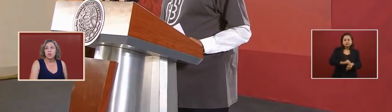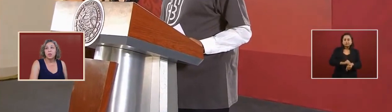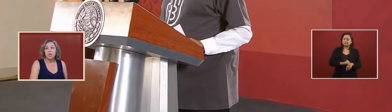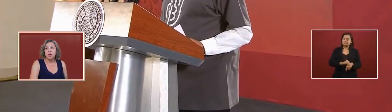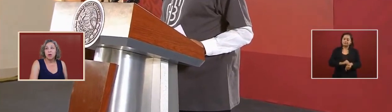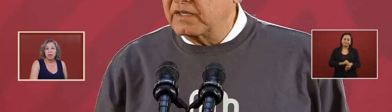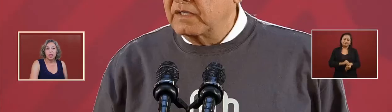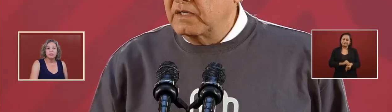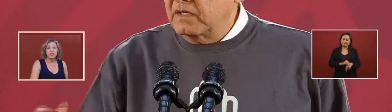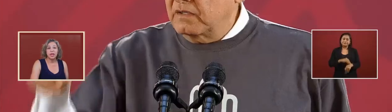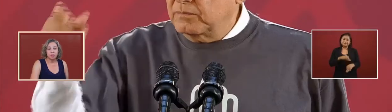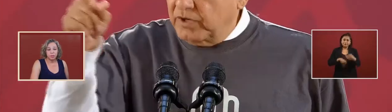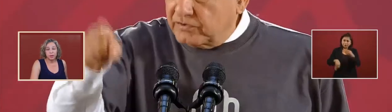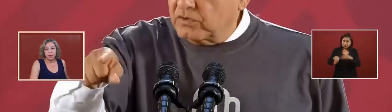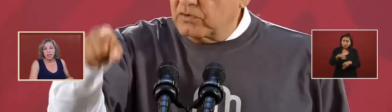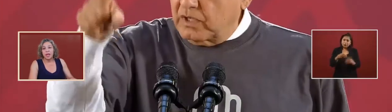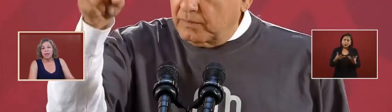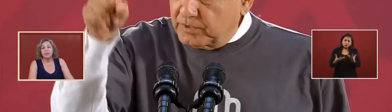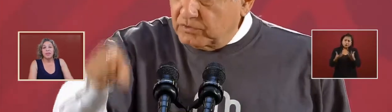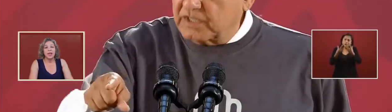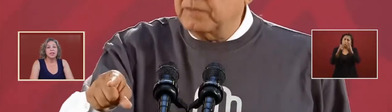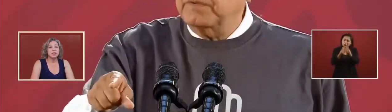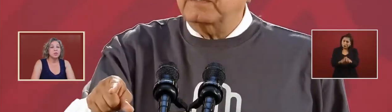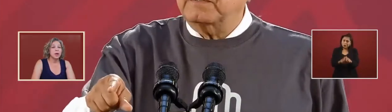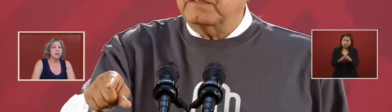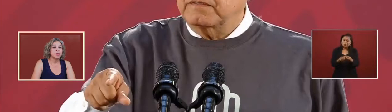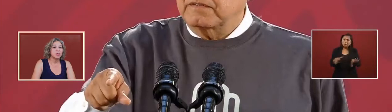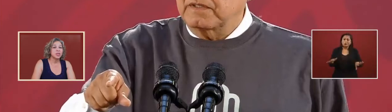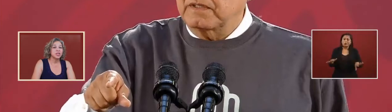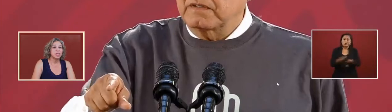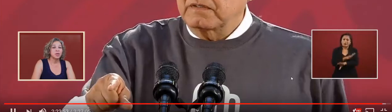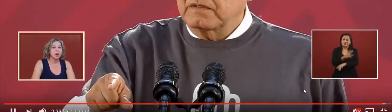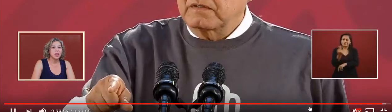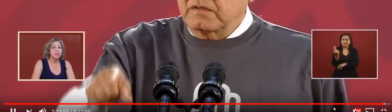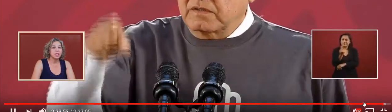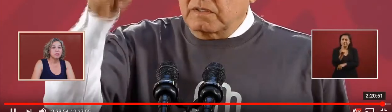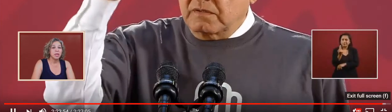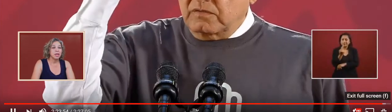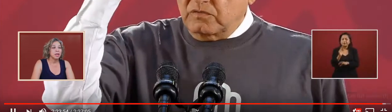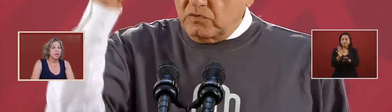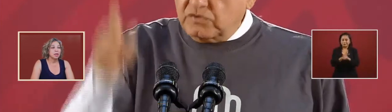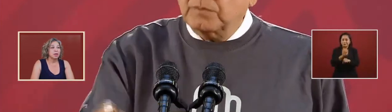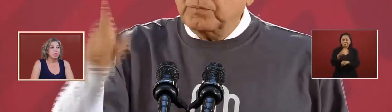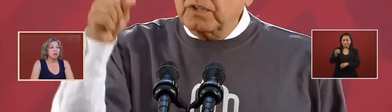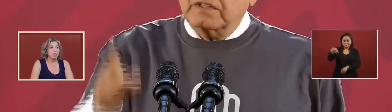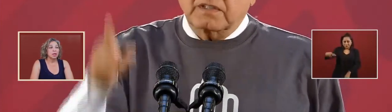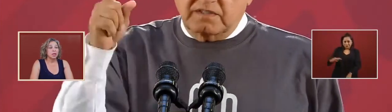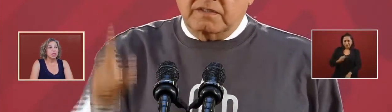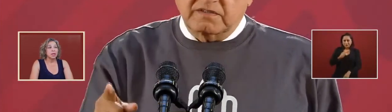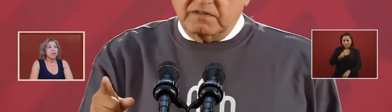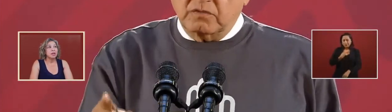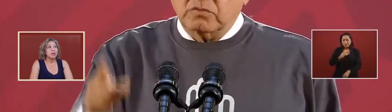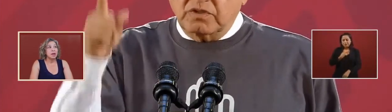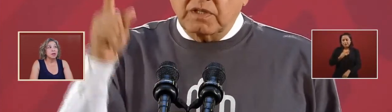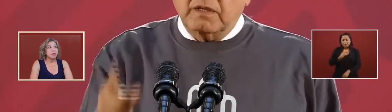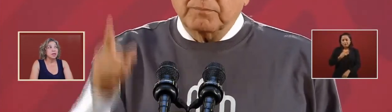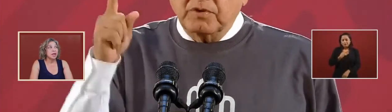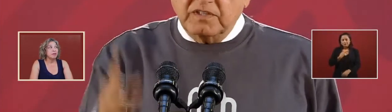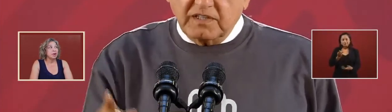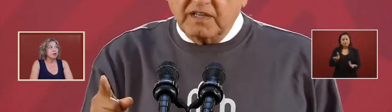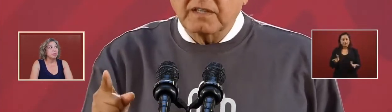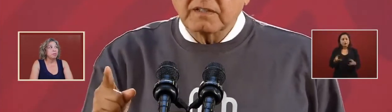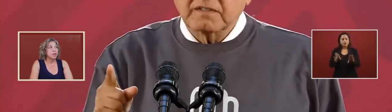we all have to help and that is why the question you are asking me cannot